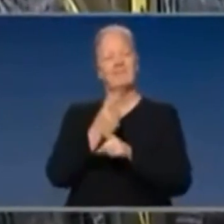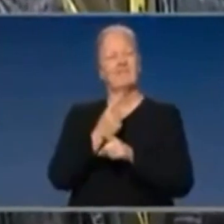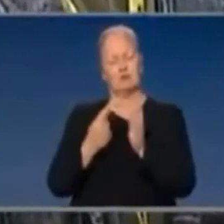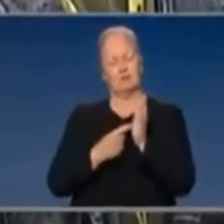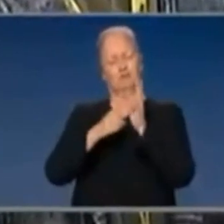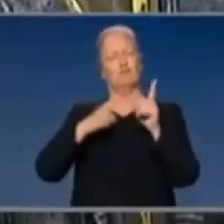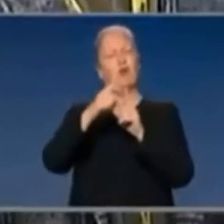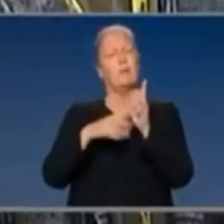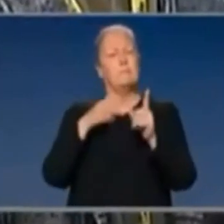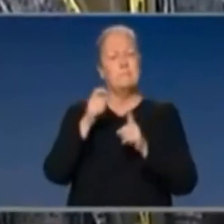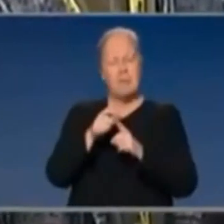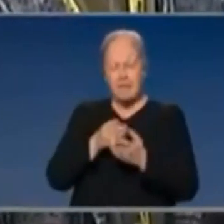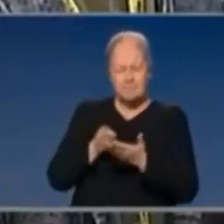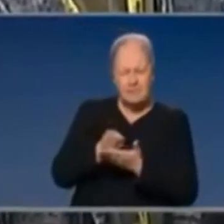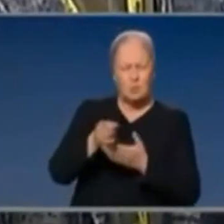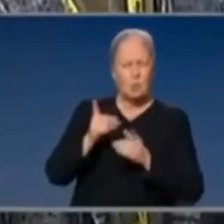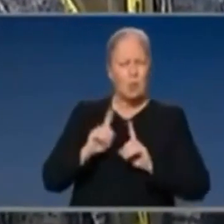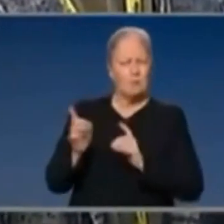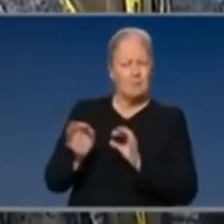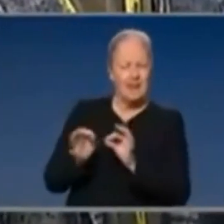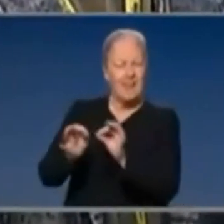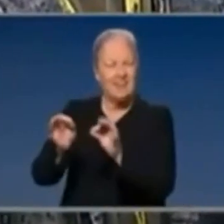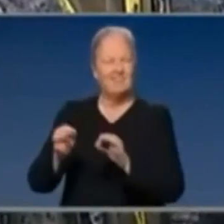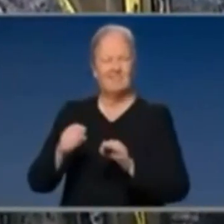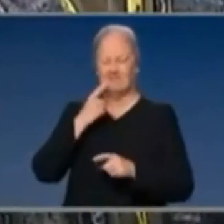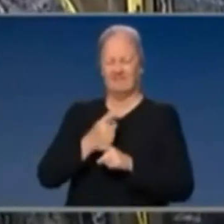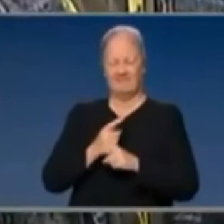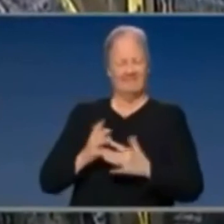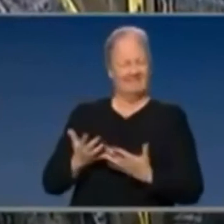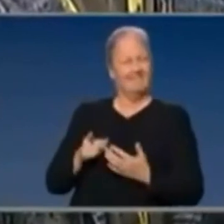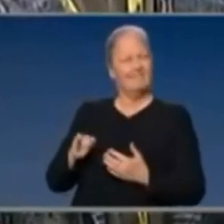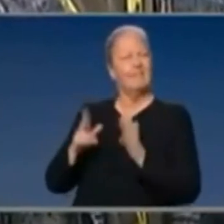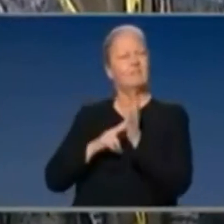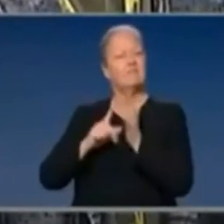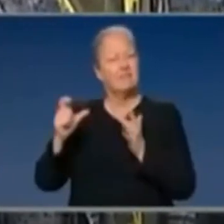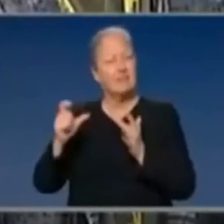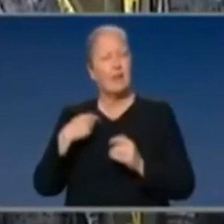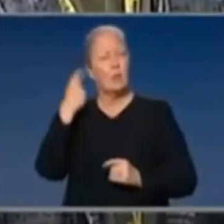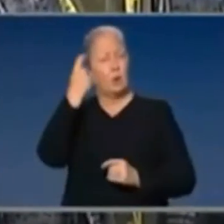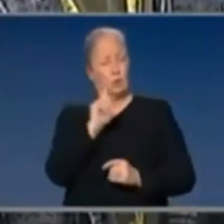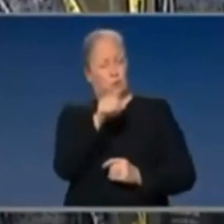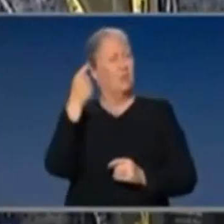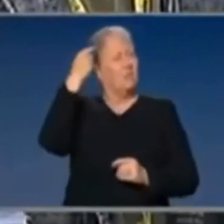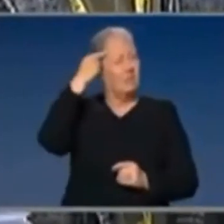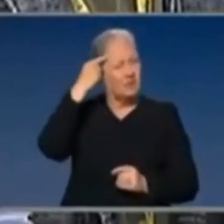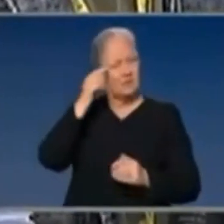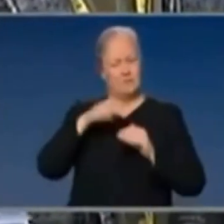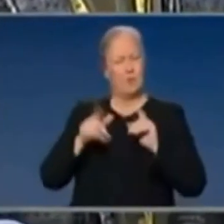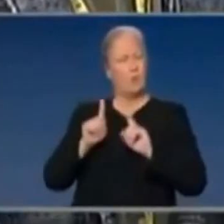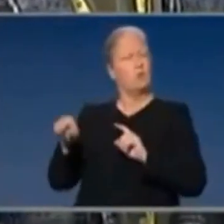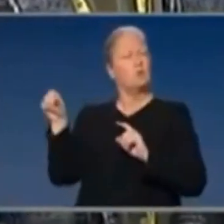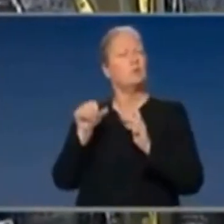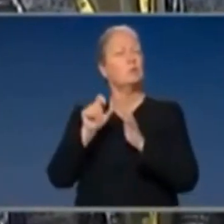roadmap to ruin, it's lacking clarity, it's lacking hope for them. What more do you want to see from the Victorian government for businesses and for clarity around the roadmap?